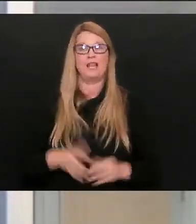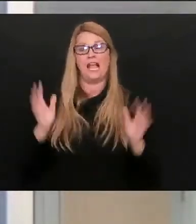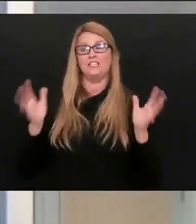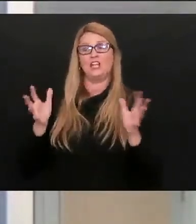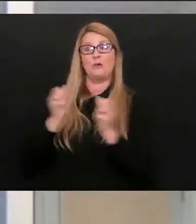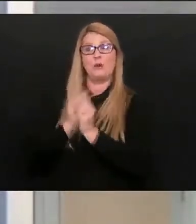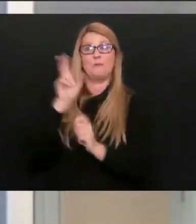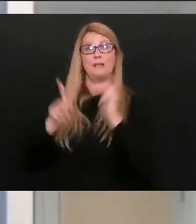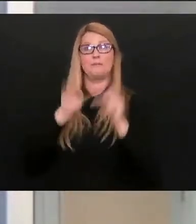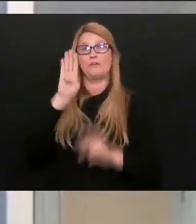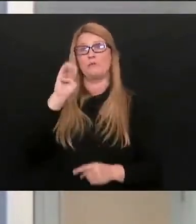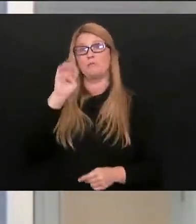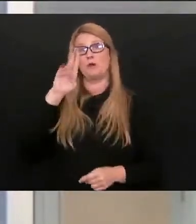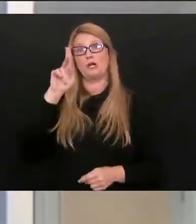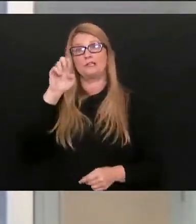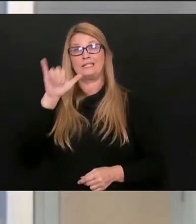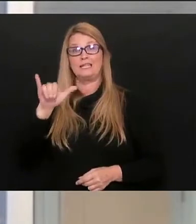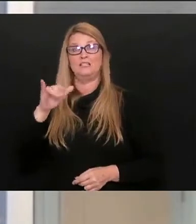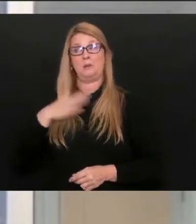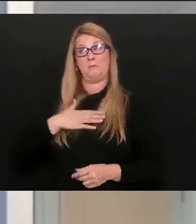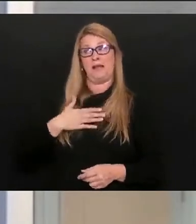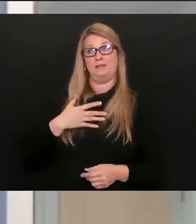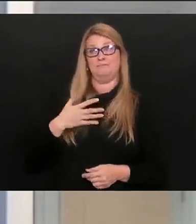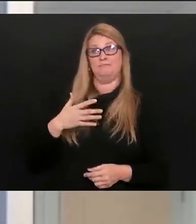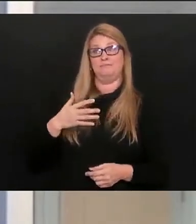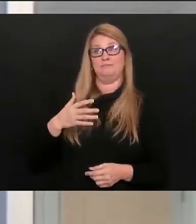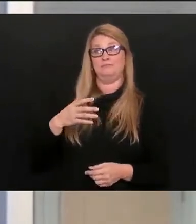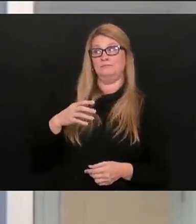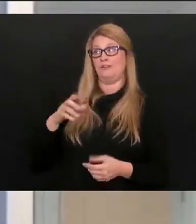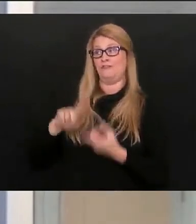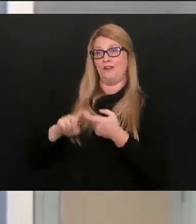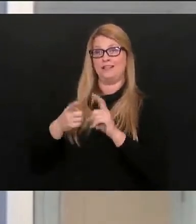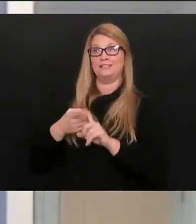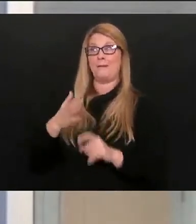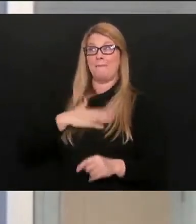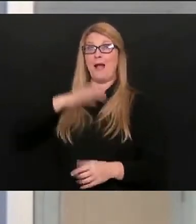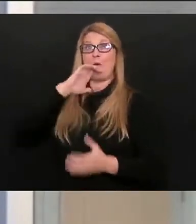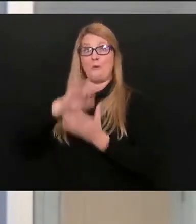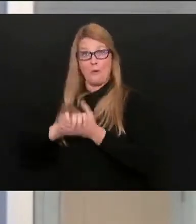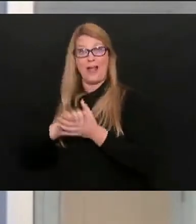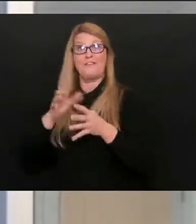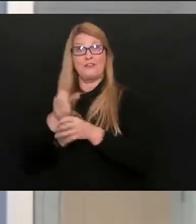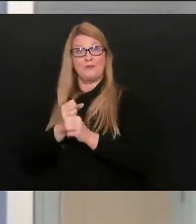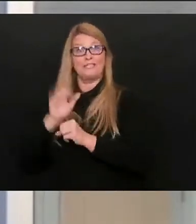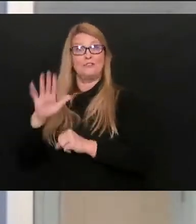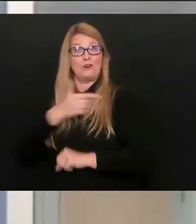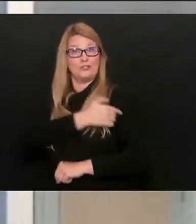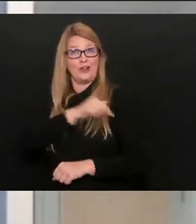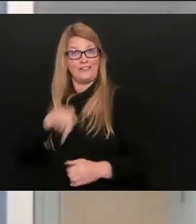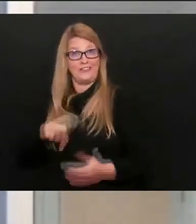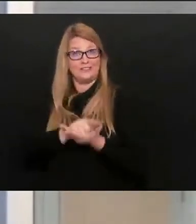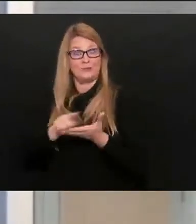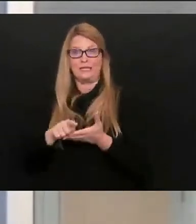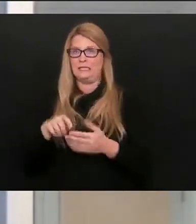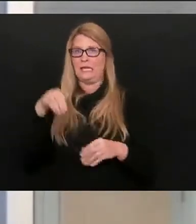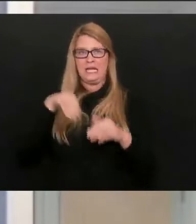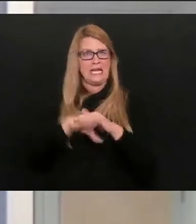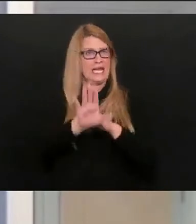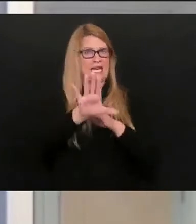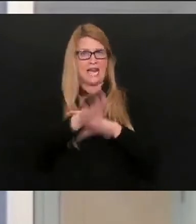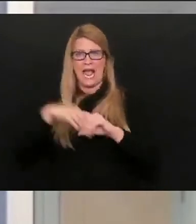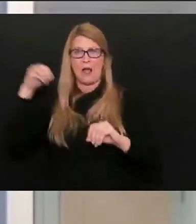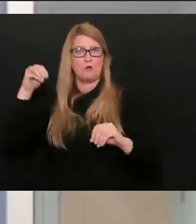that I know as personal friends. Even my wife got her shot this week. And they report that they were in and out in